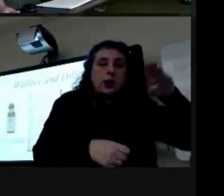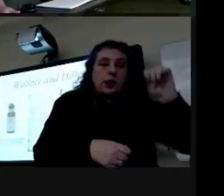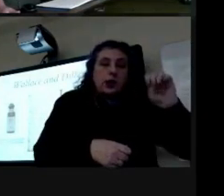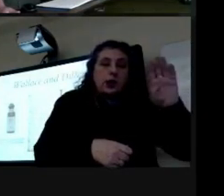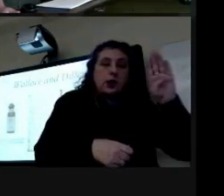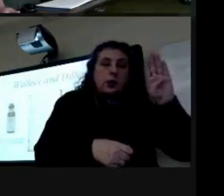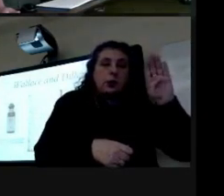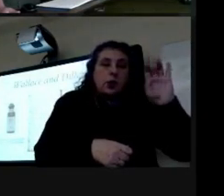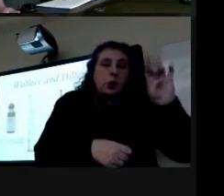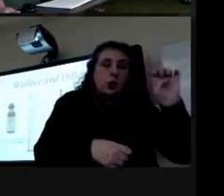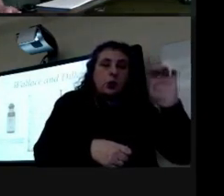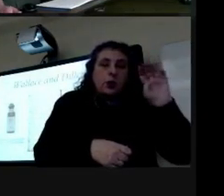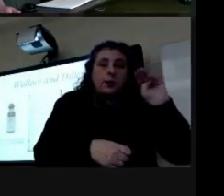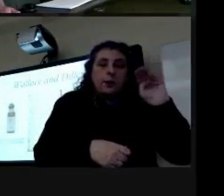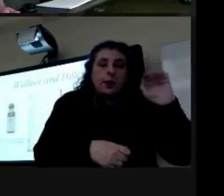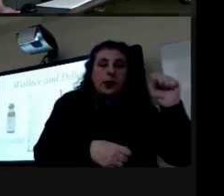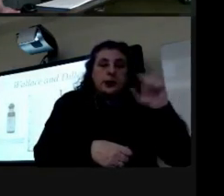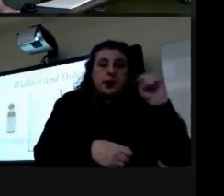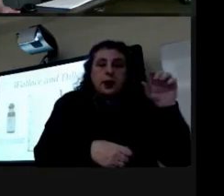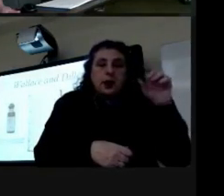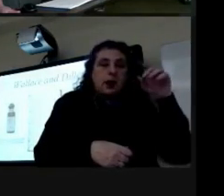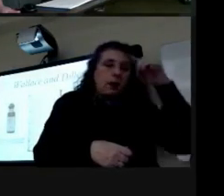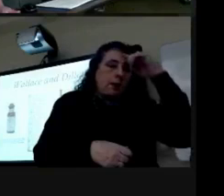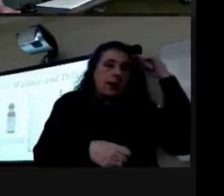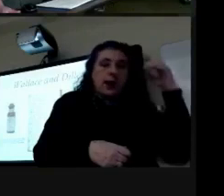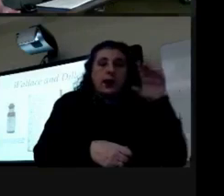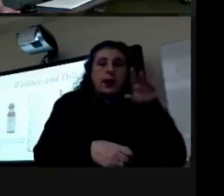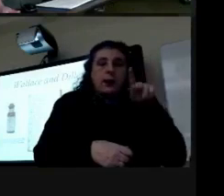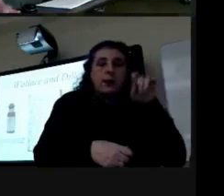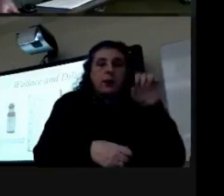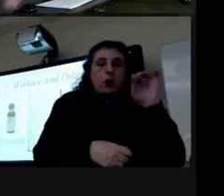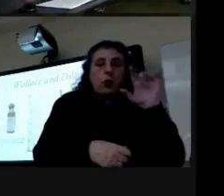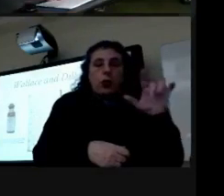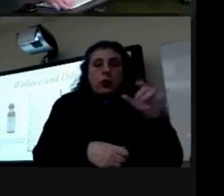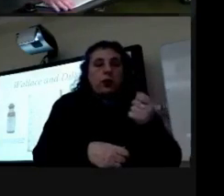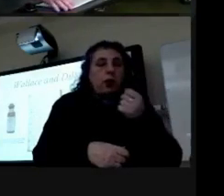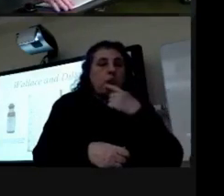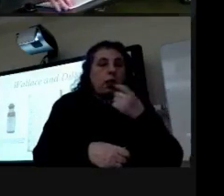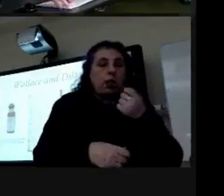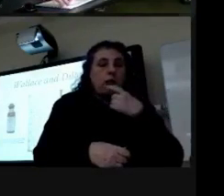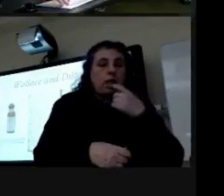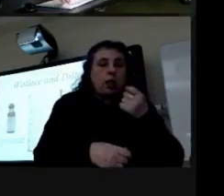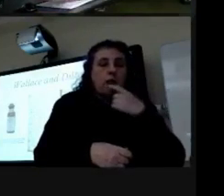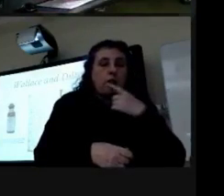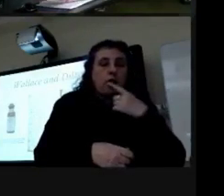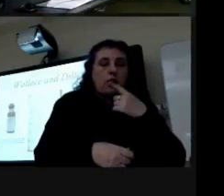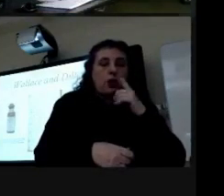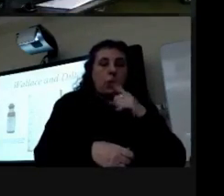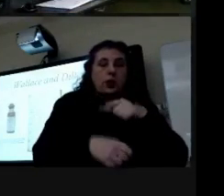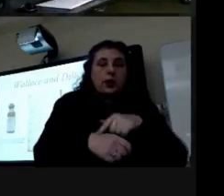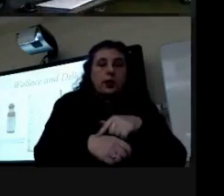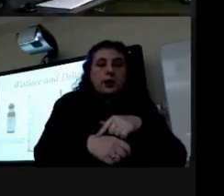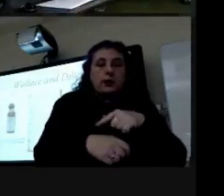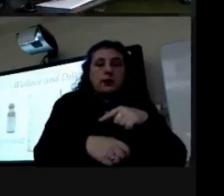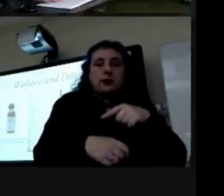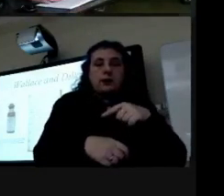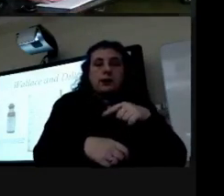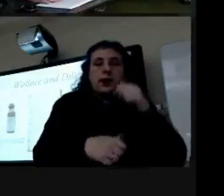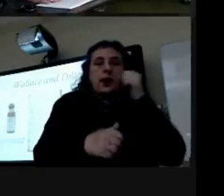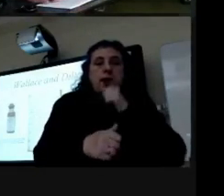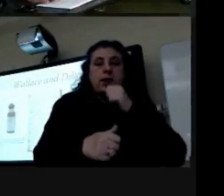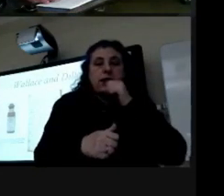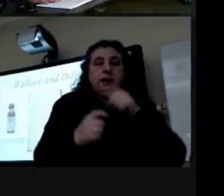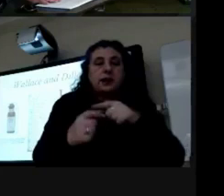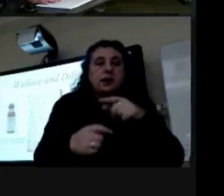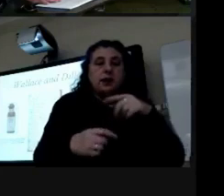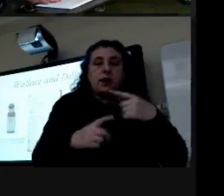mass and black pepper and you're supposed to take one a day it might have actually worked so